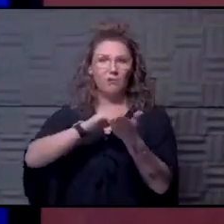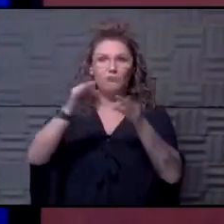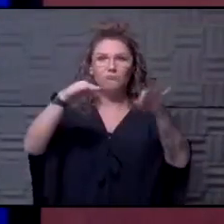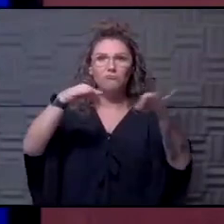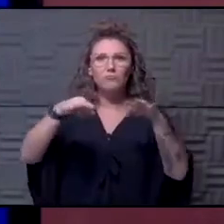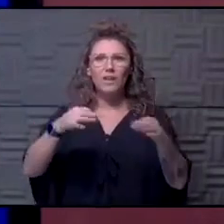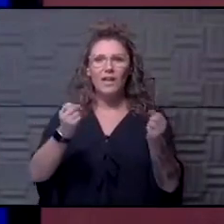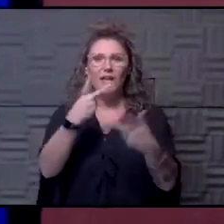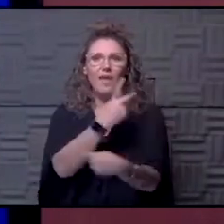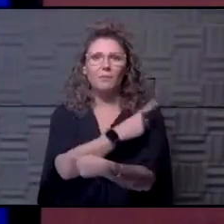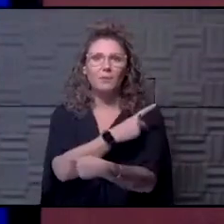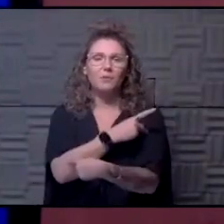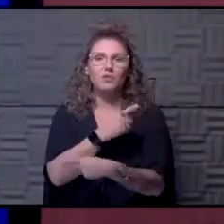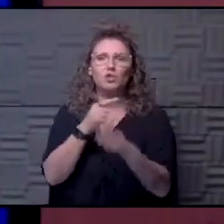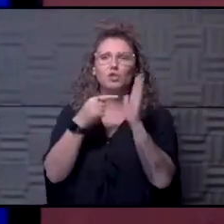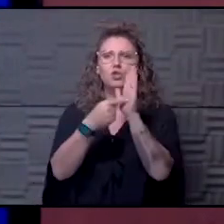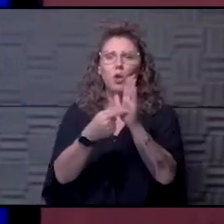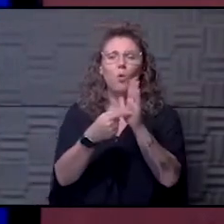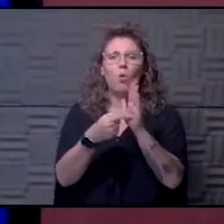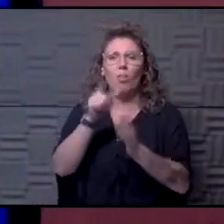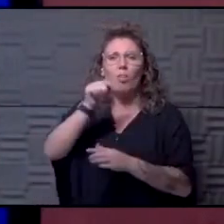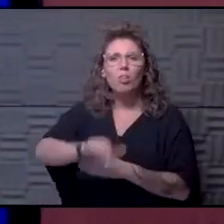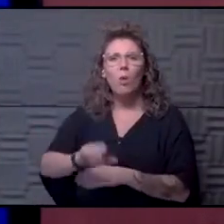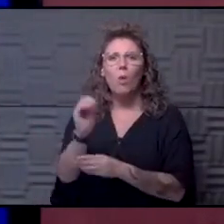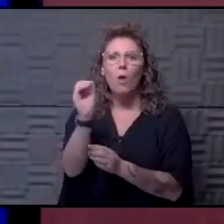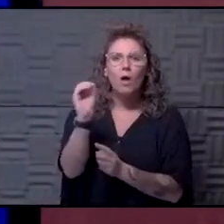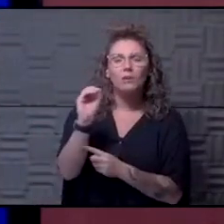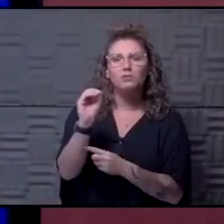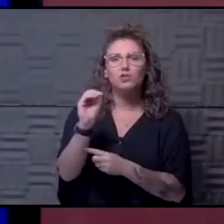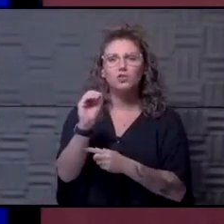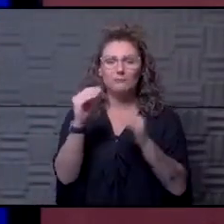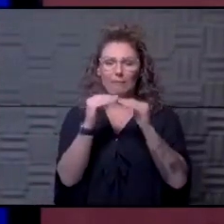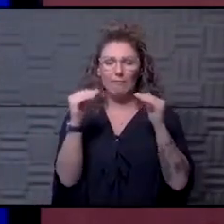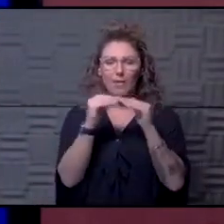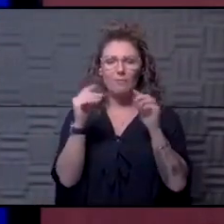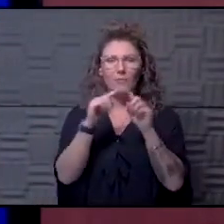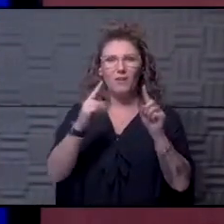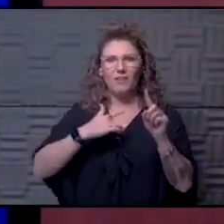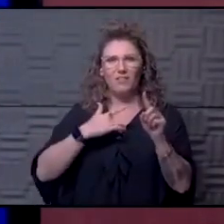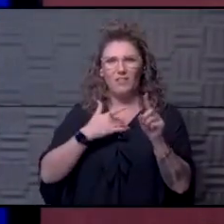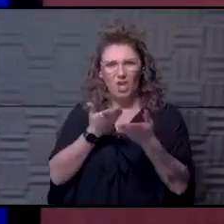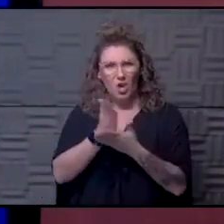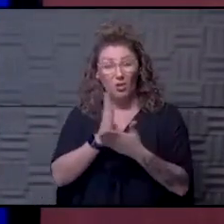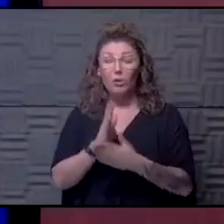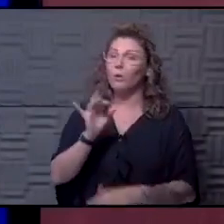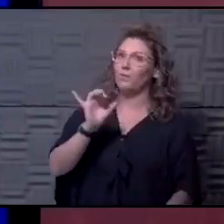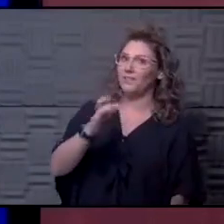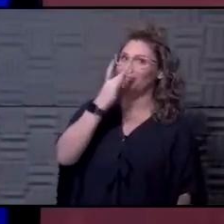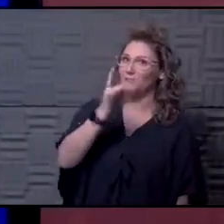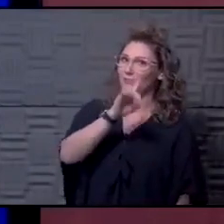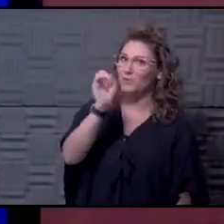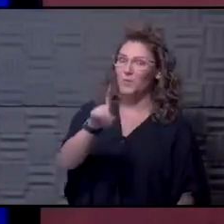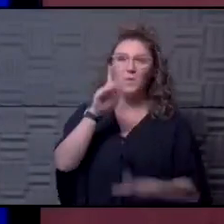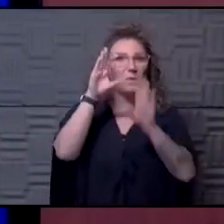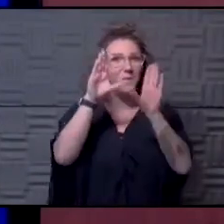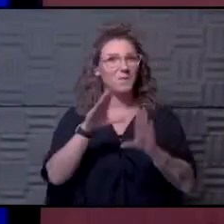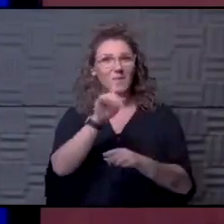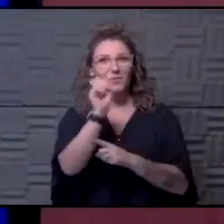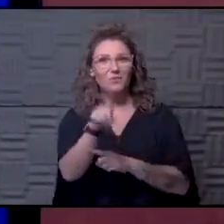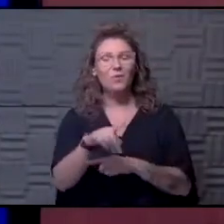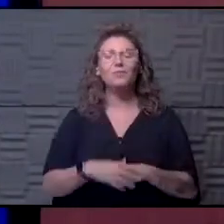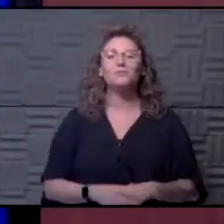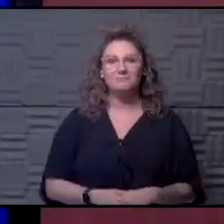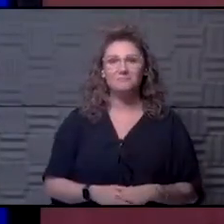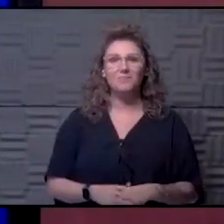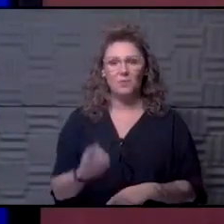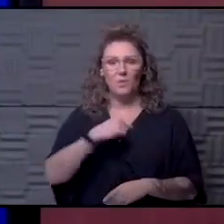patients show very low oxygen levels yet say they feel okay? Well, that's an interesting question. That's a great question. Because we